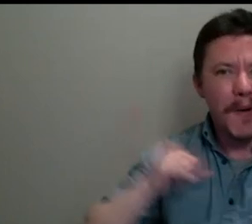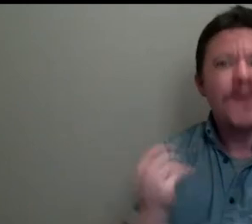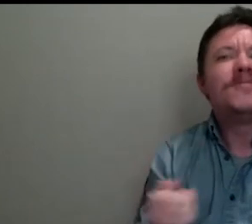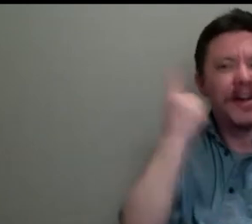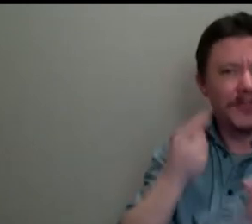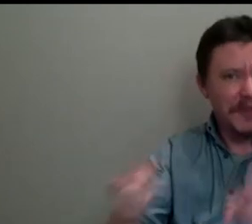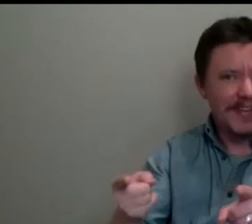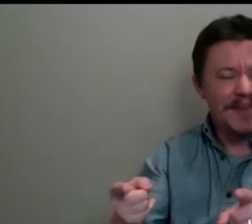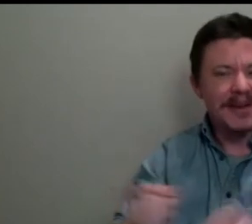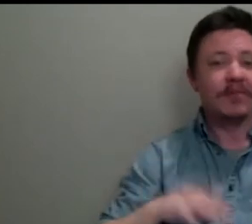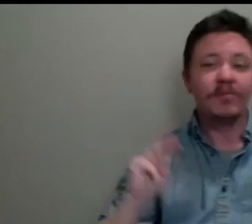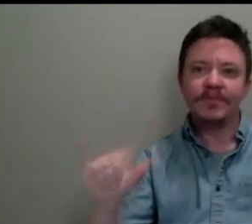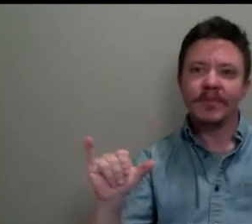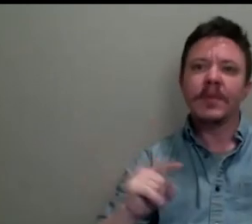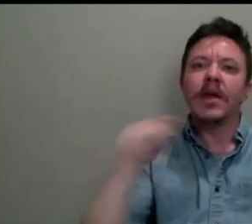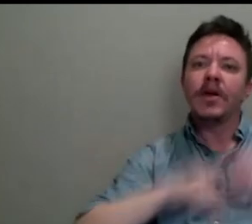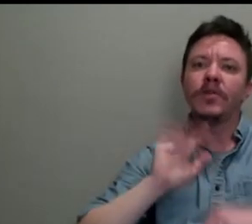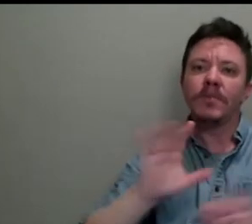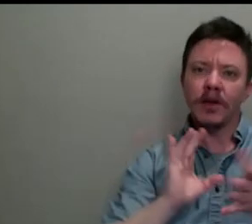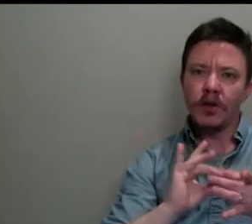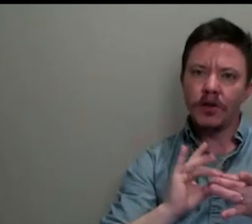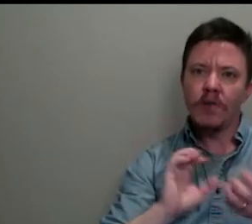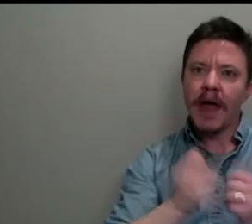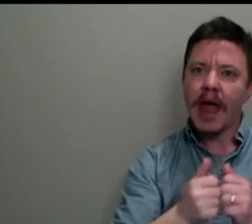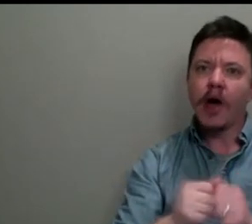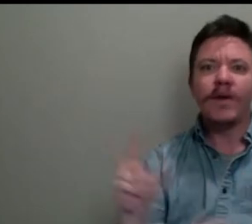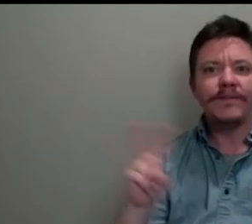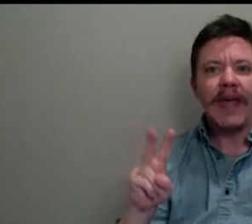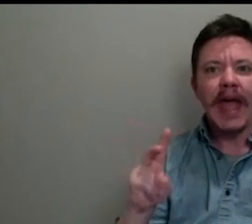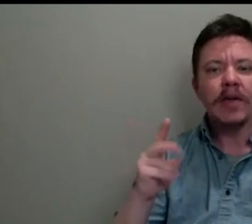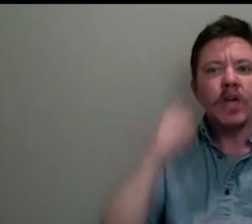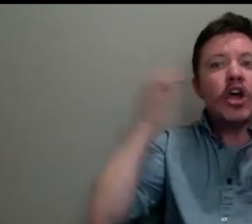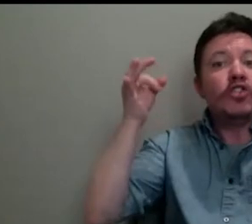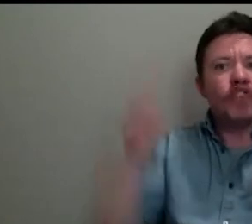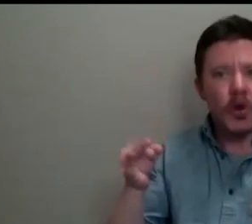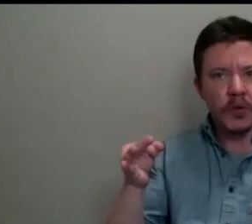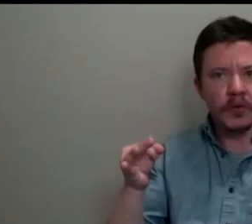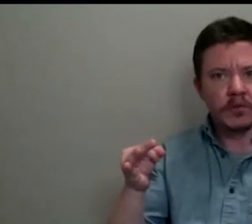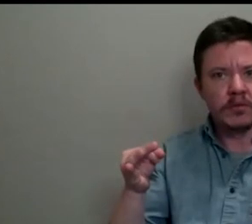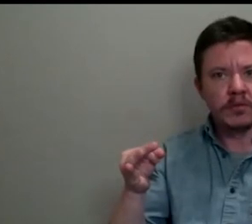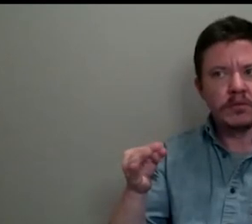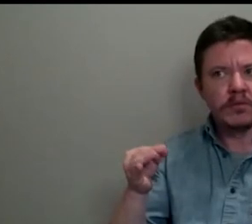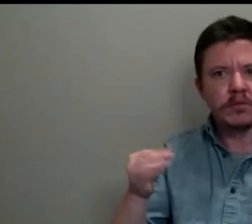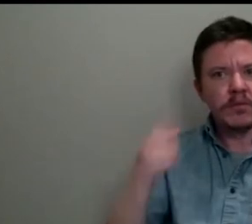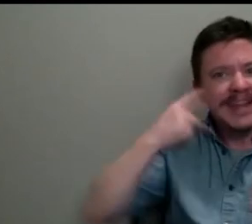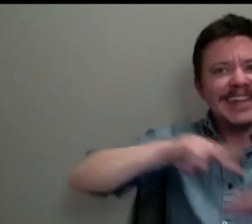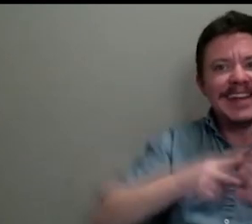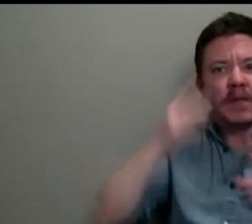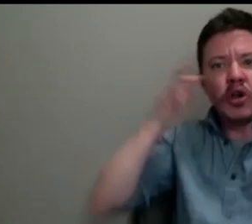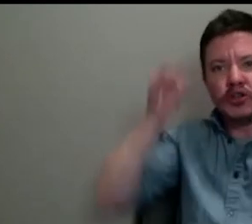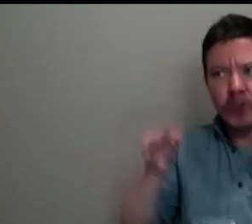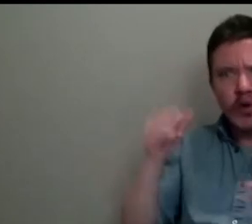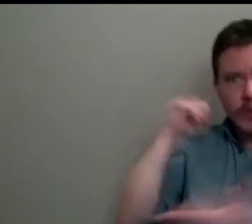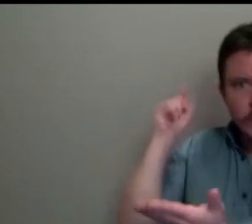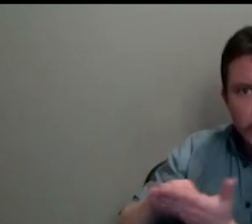It goes back to your comment about how he, he chose to, Vuillard chose to see this and had that capacity to